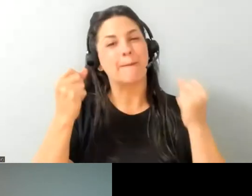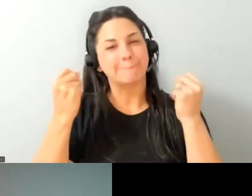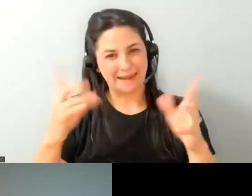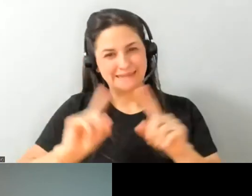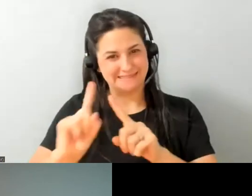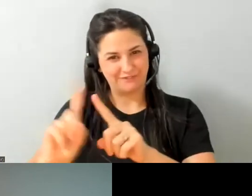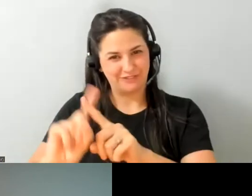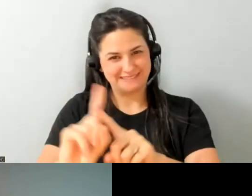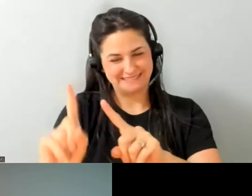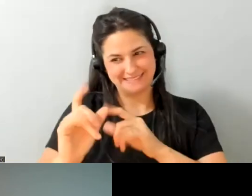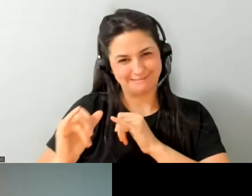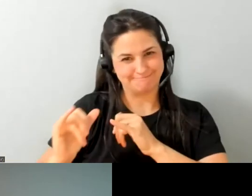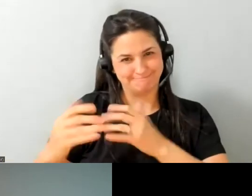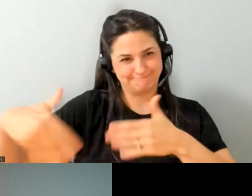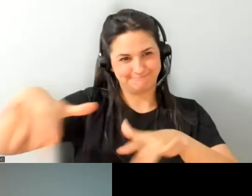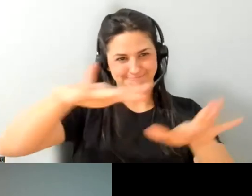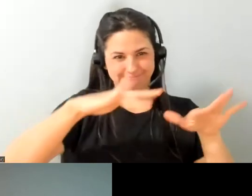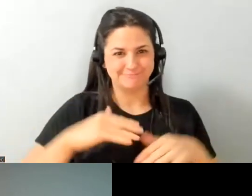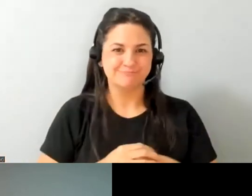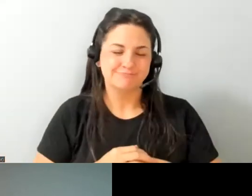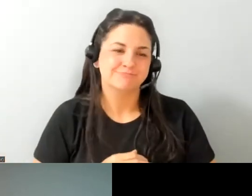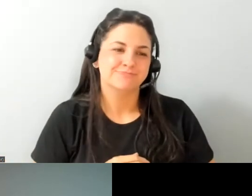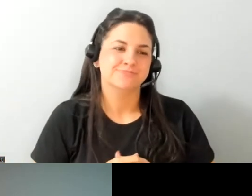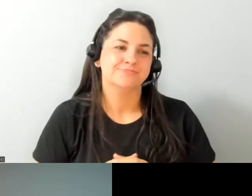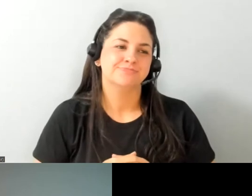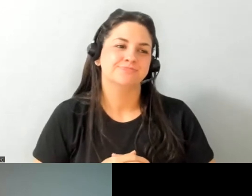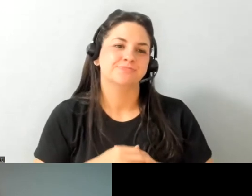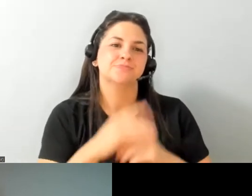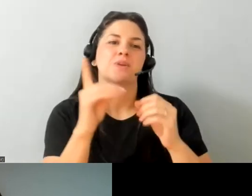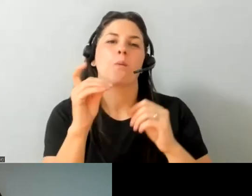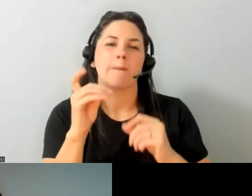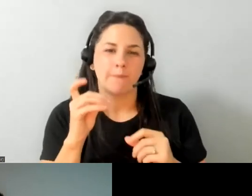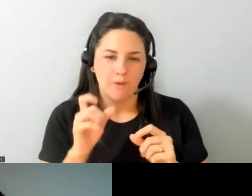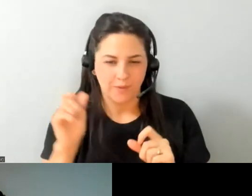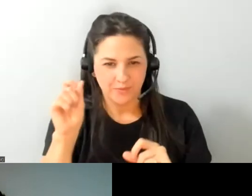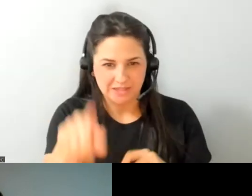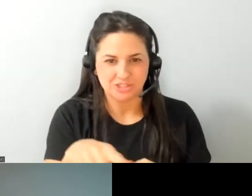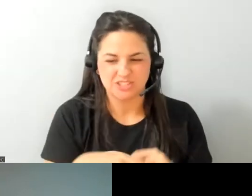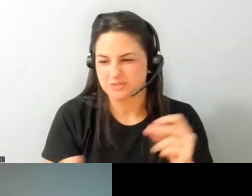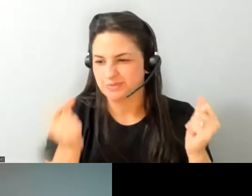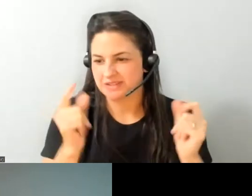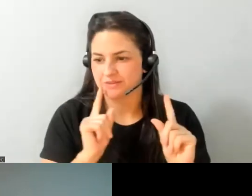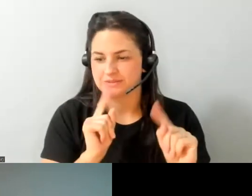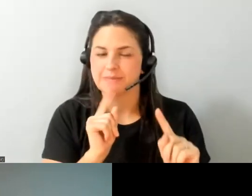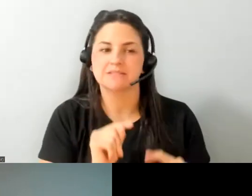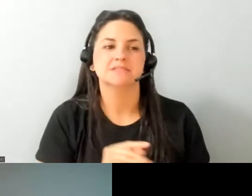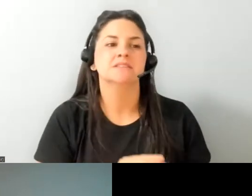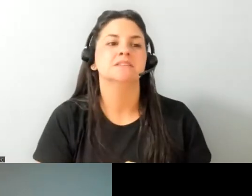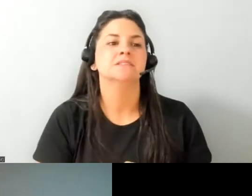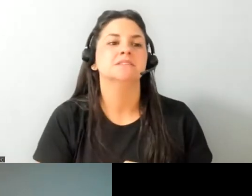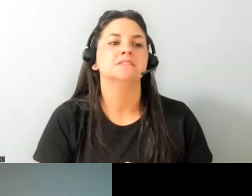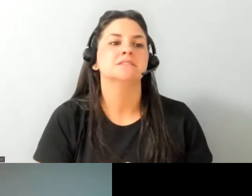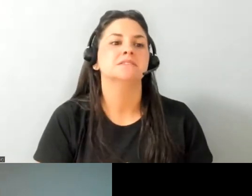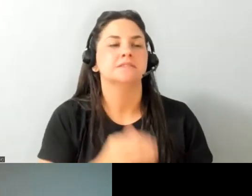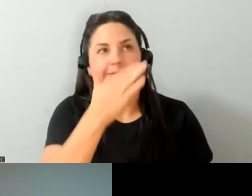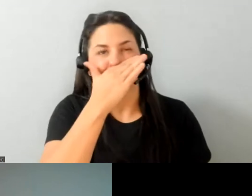and and maybe i just want to give a chance um as well i've got one more question which i will go try and get a great quick responses to and there's a lot of